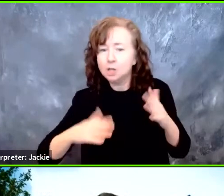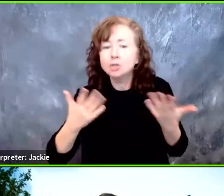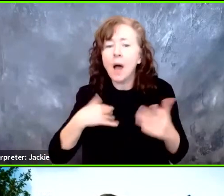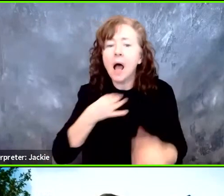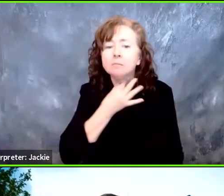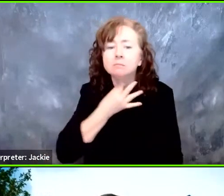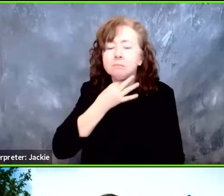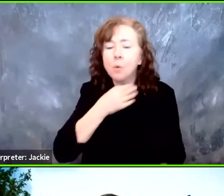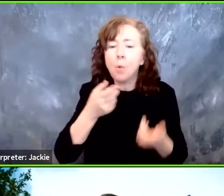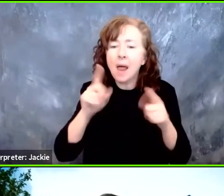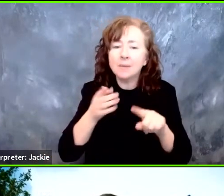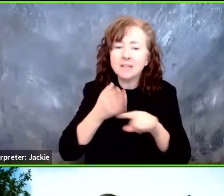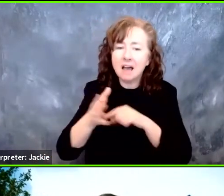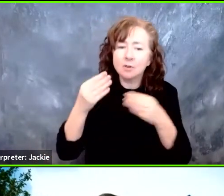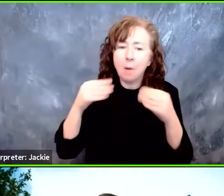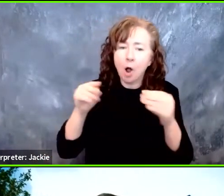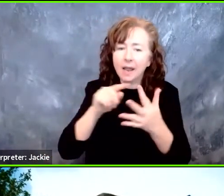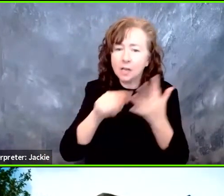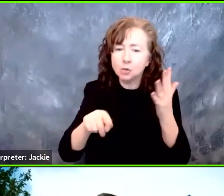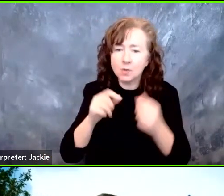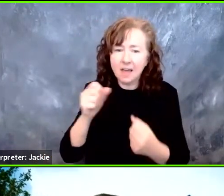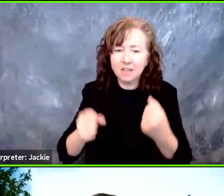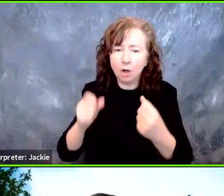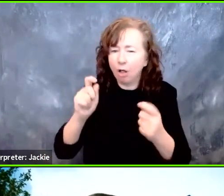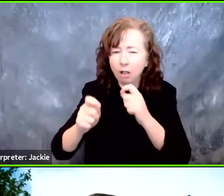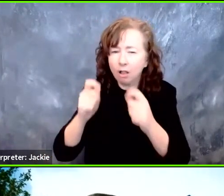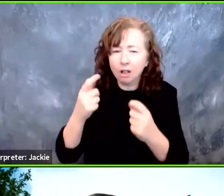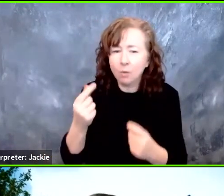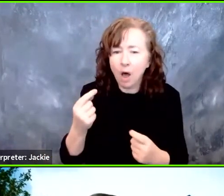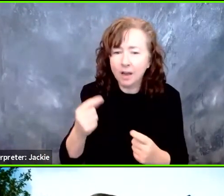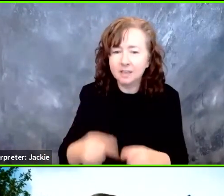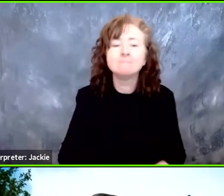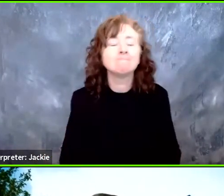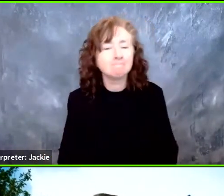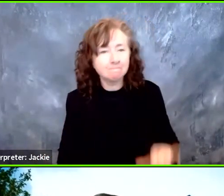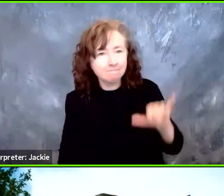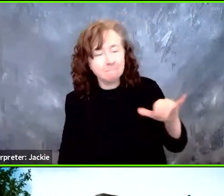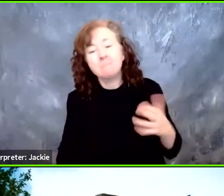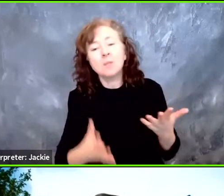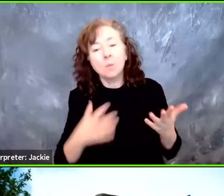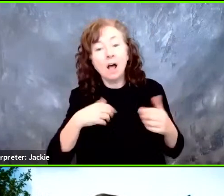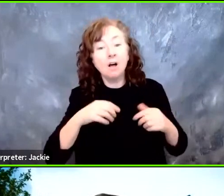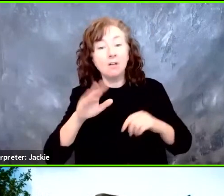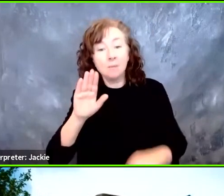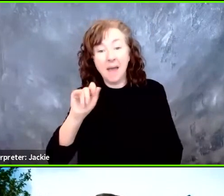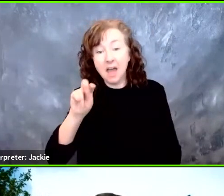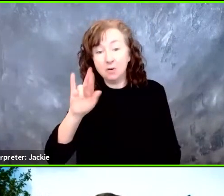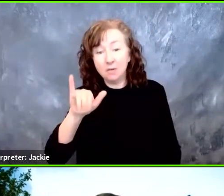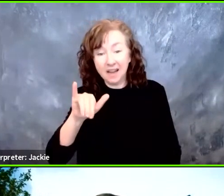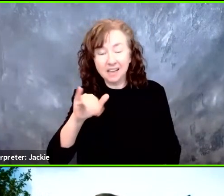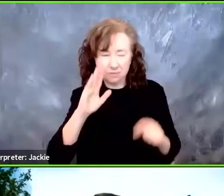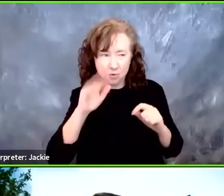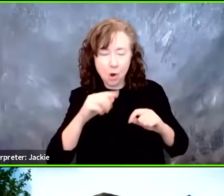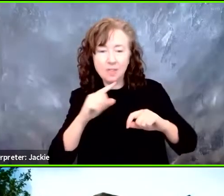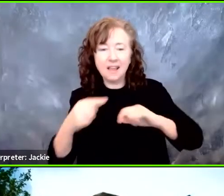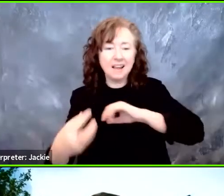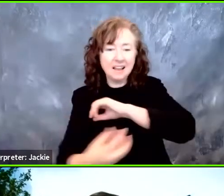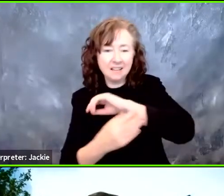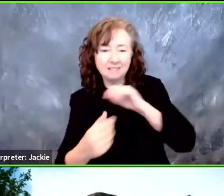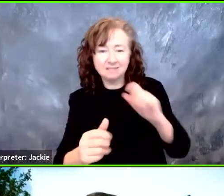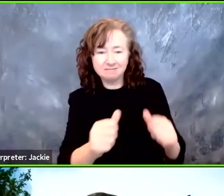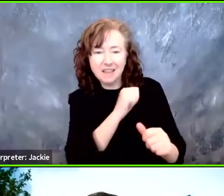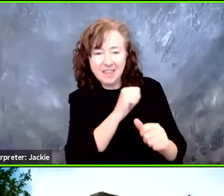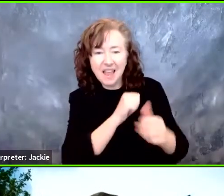Well, as you know, but probably others don't, the Navia's batteries are in the ends, right? So